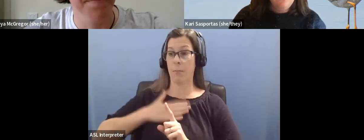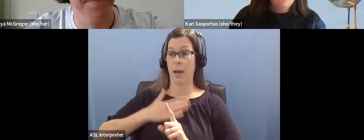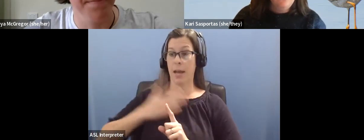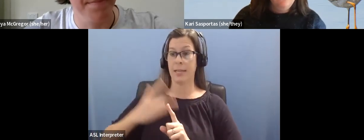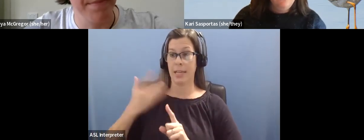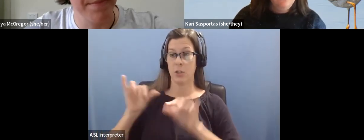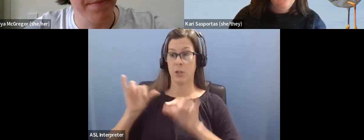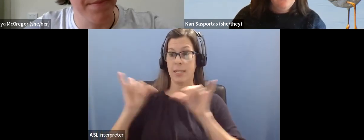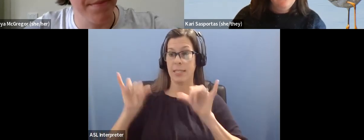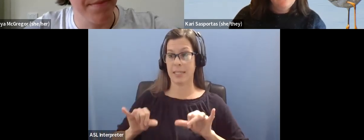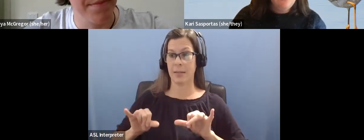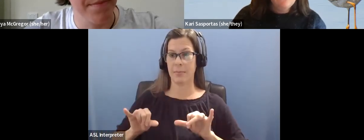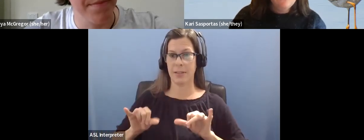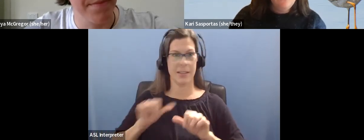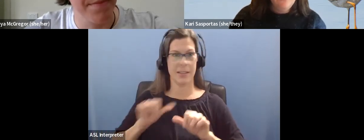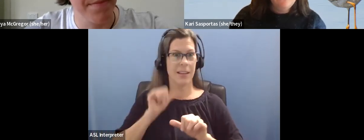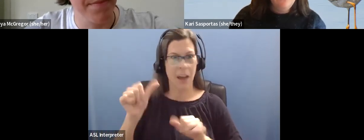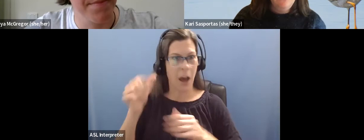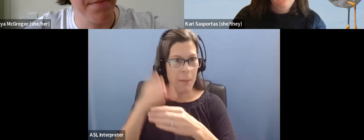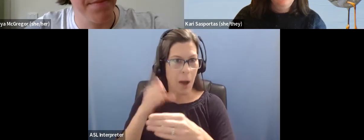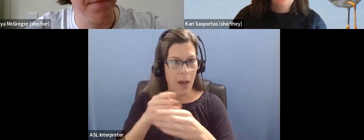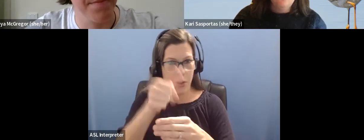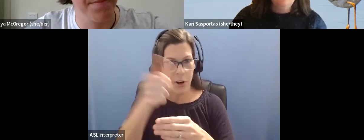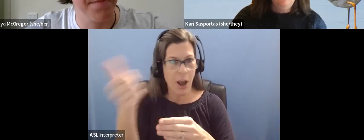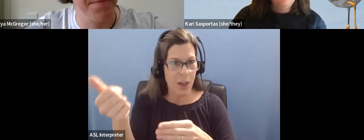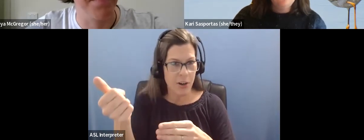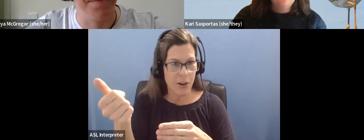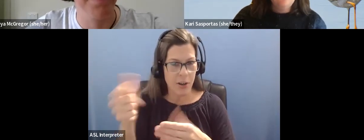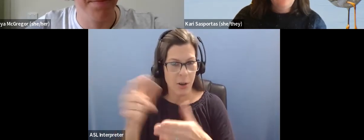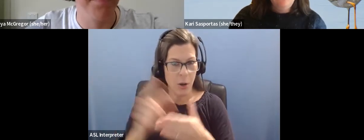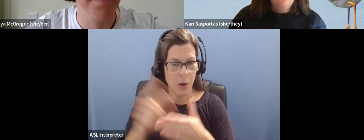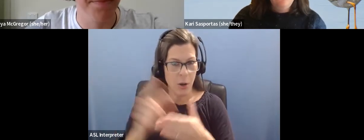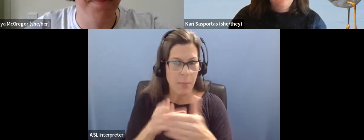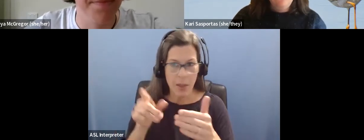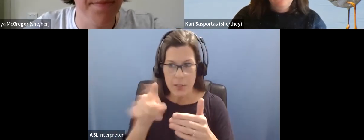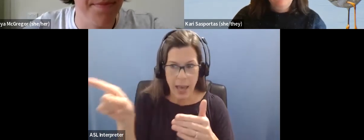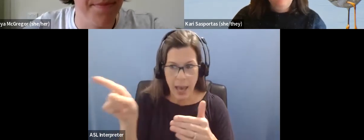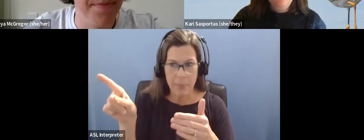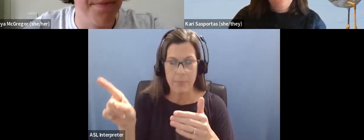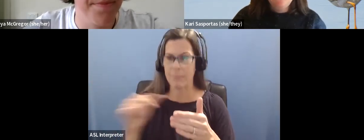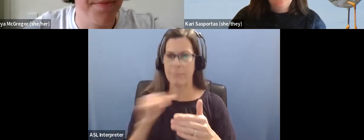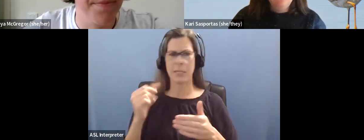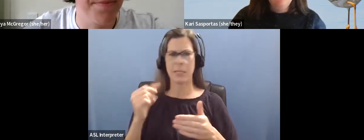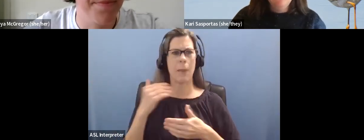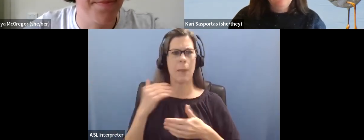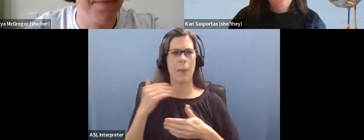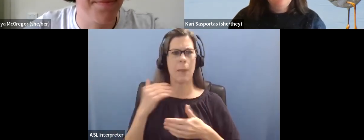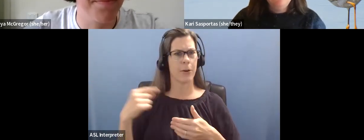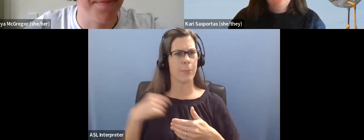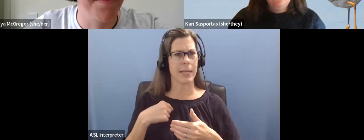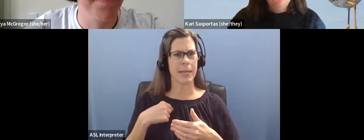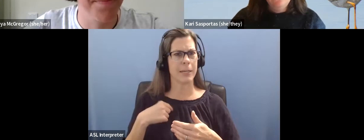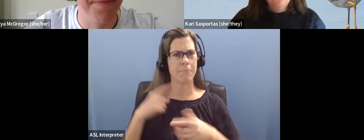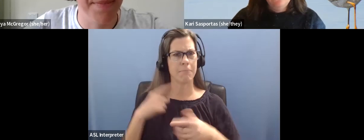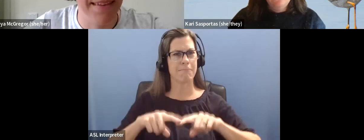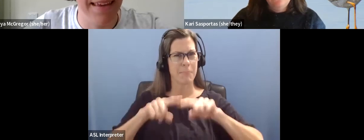or one thing that doesn't bother someone else may really be a trigger for me. Um, so it, it really depends.